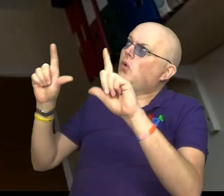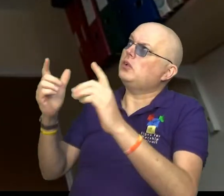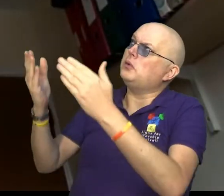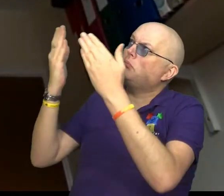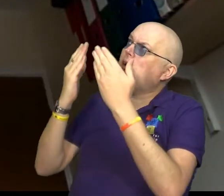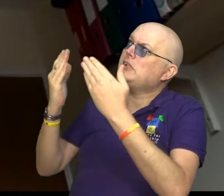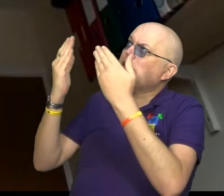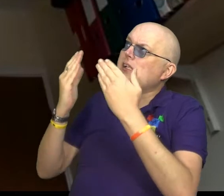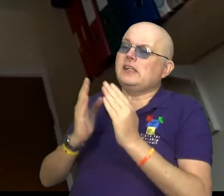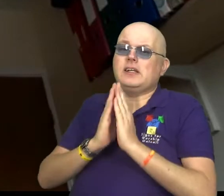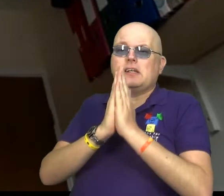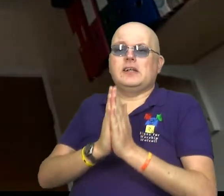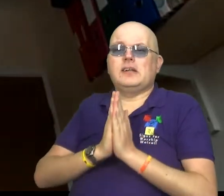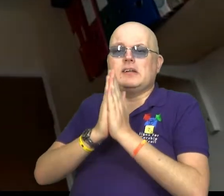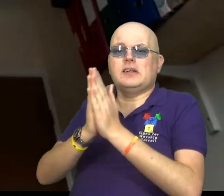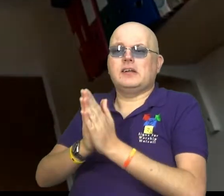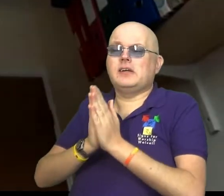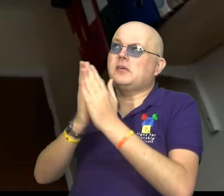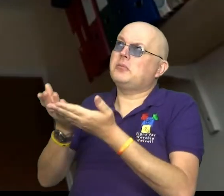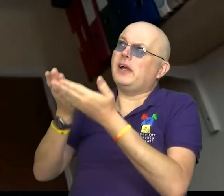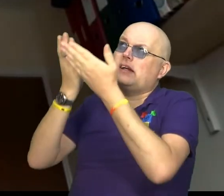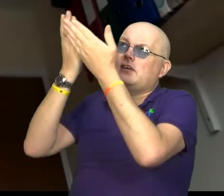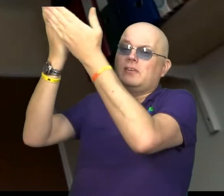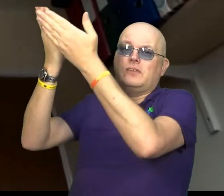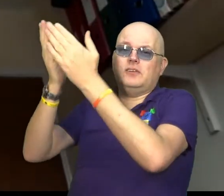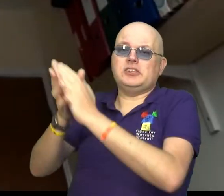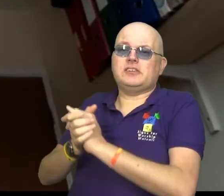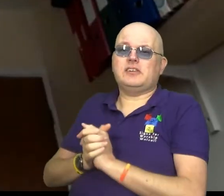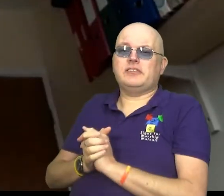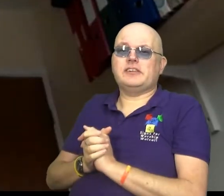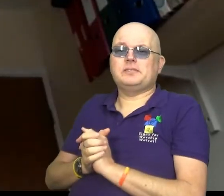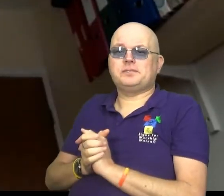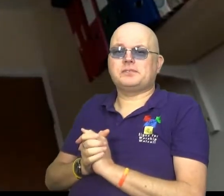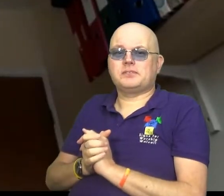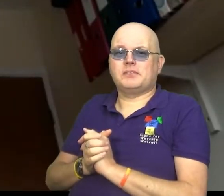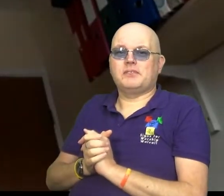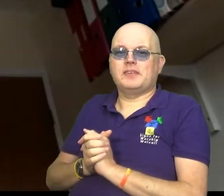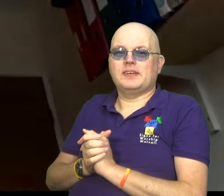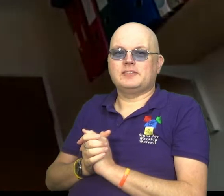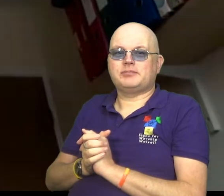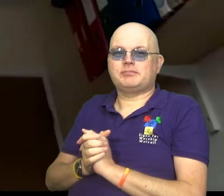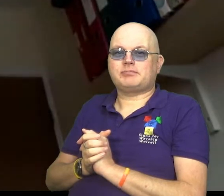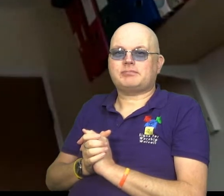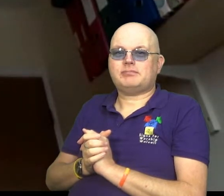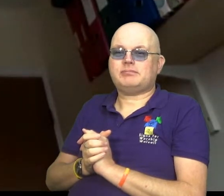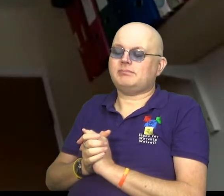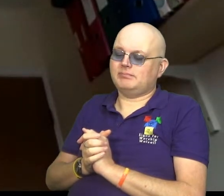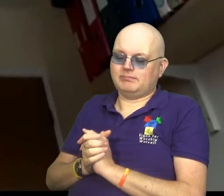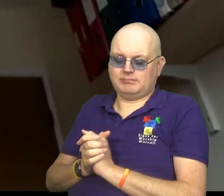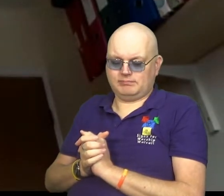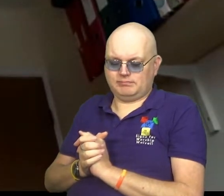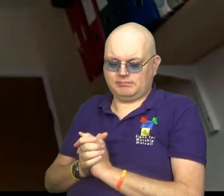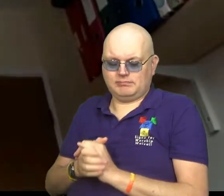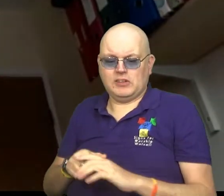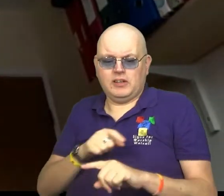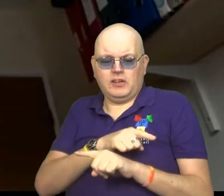Lord, in your mercy, hear our prayer. We commend to your